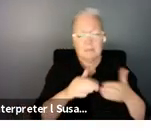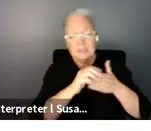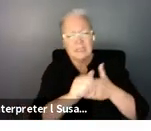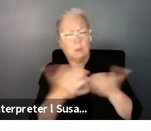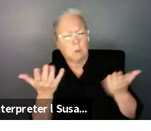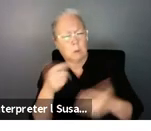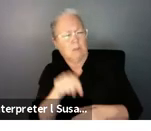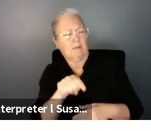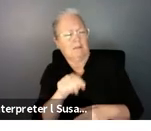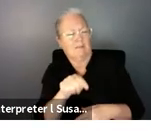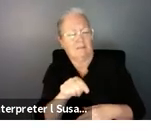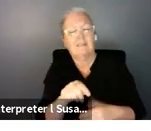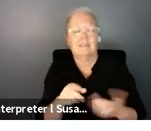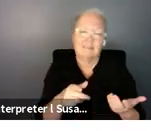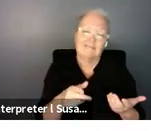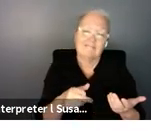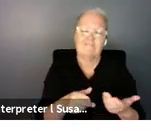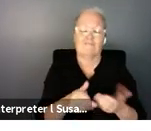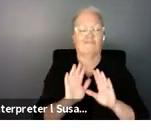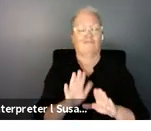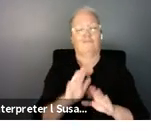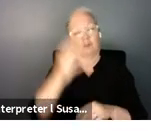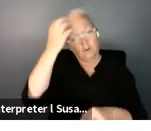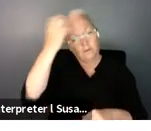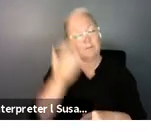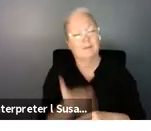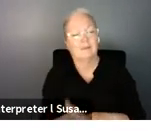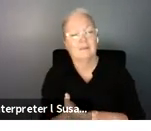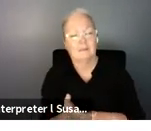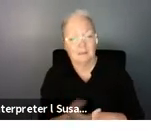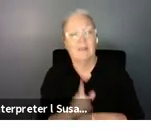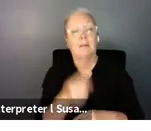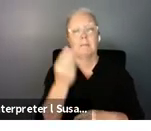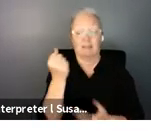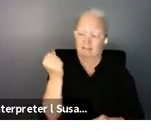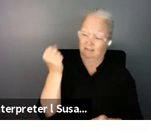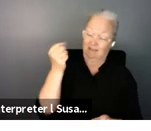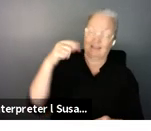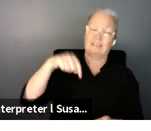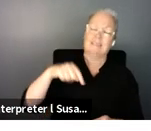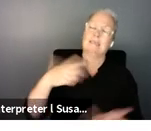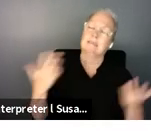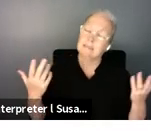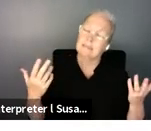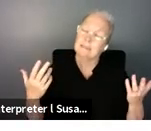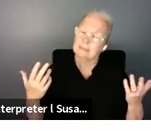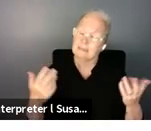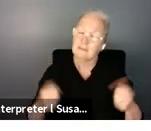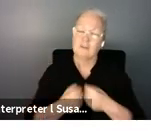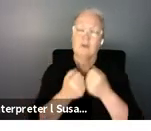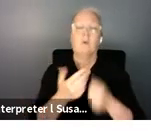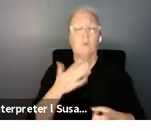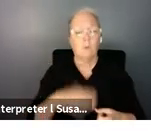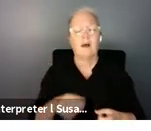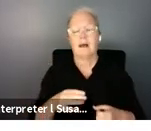are again with the local authorities and of course financing remains to be the key challenge um in terms of scaling up some of